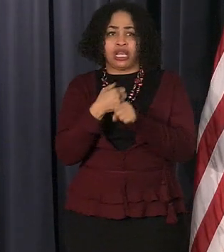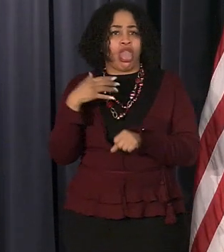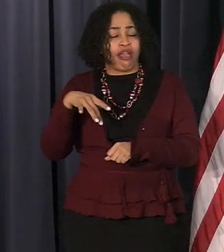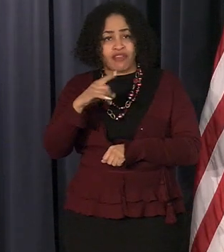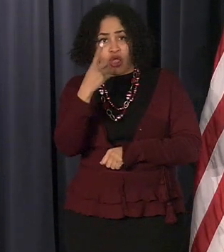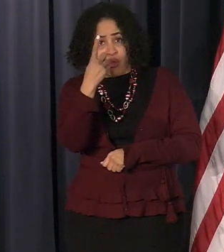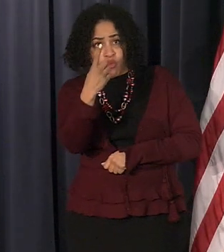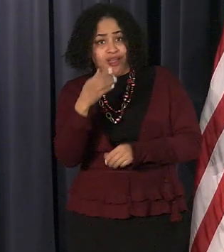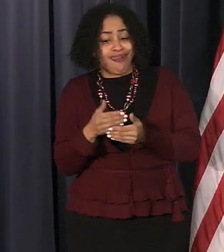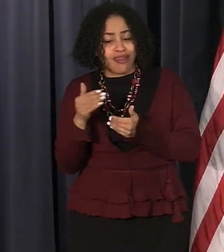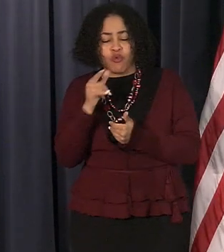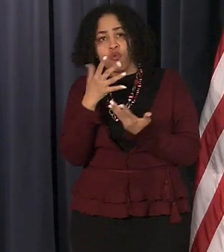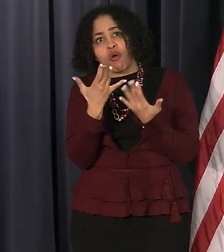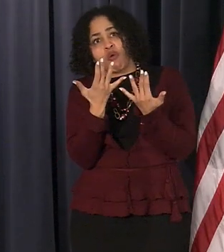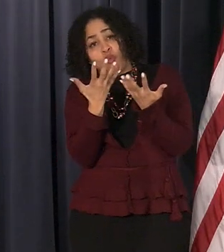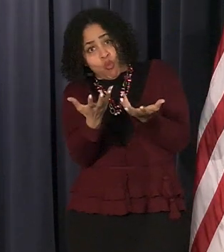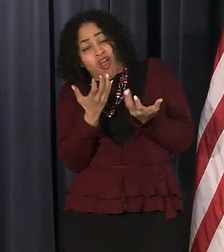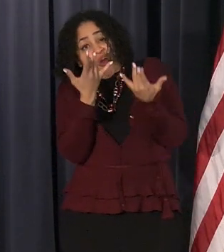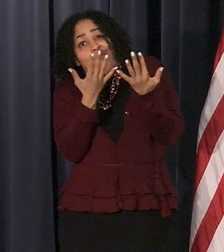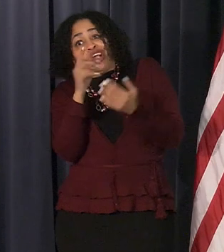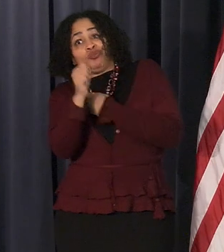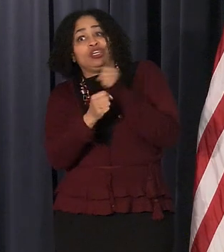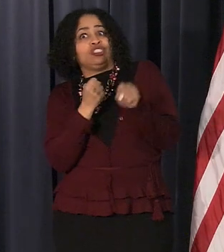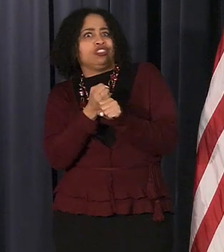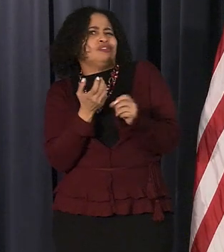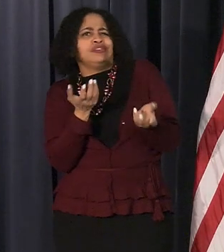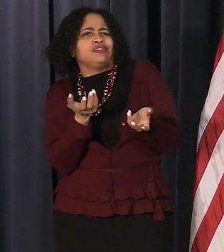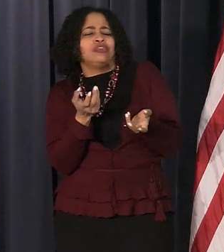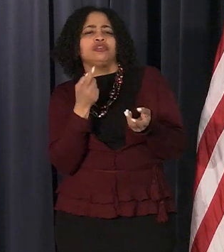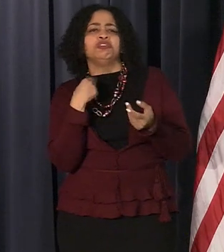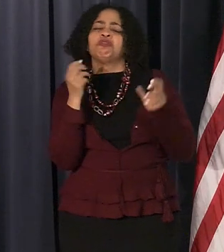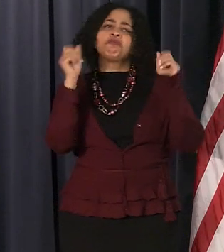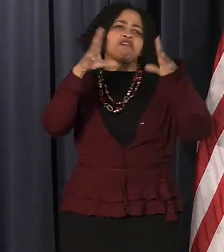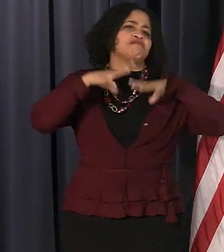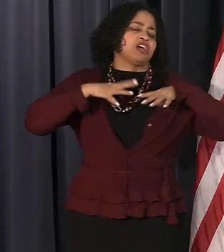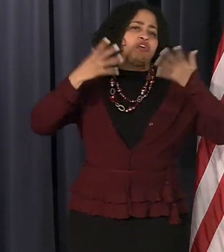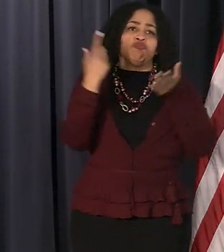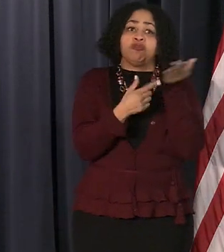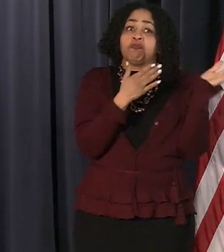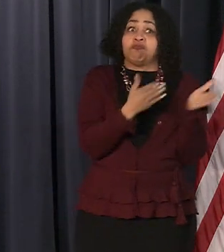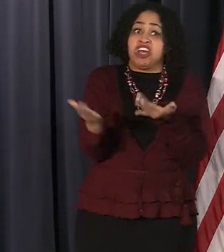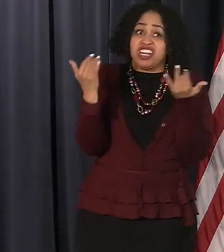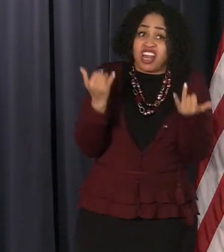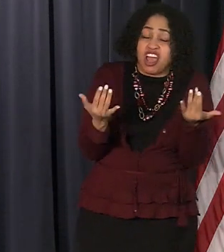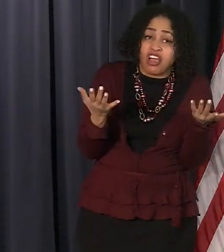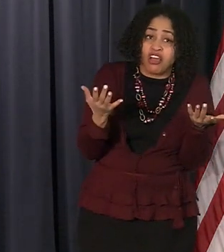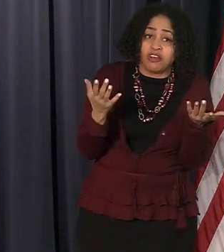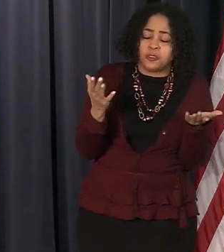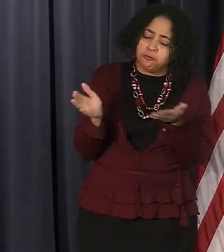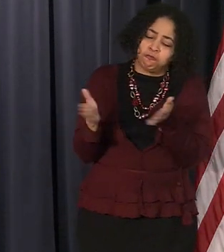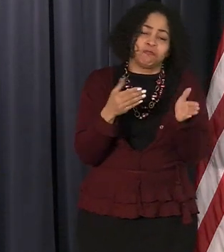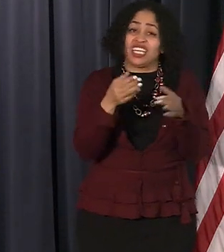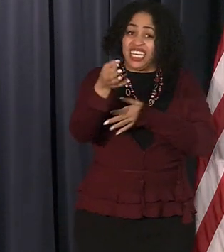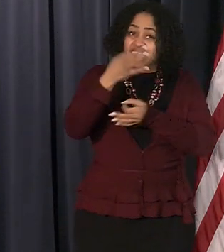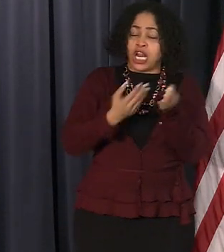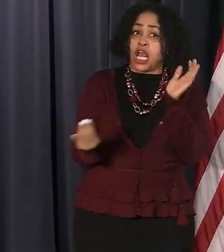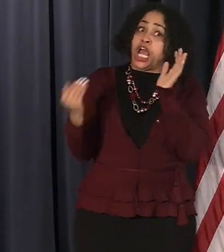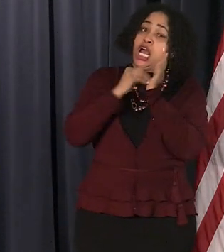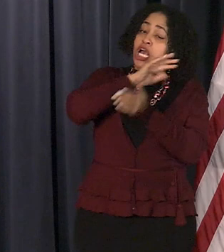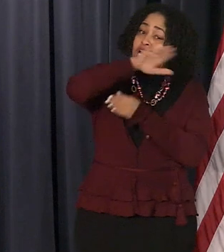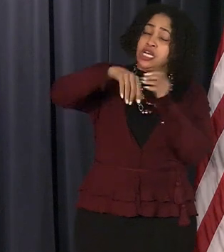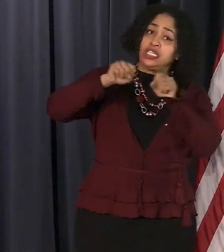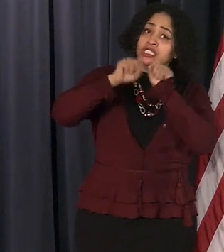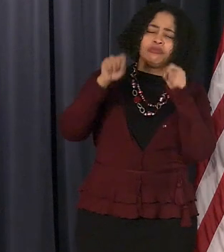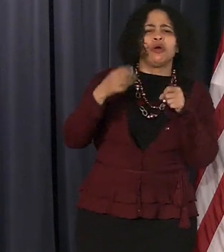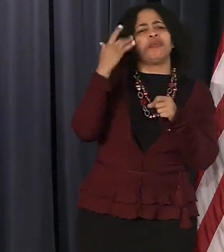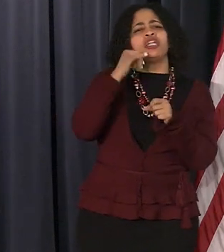who wants to wait that long to deal with this so we said okay instead of trying to rebuild the whole system what if we